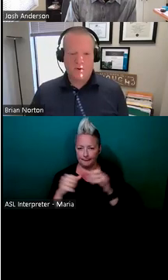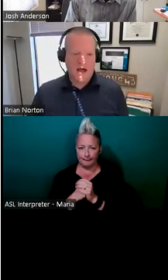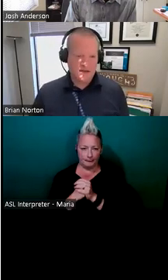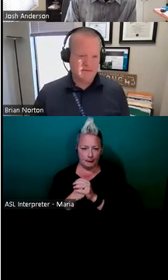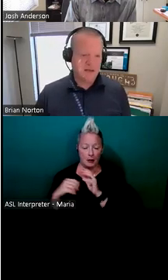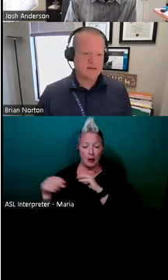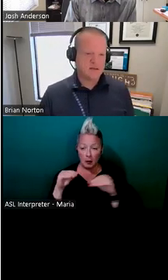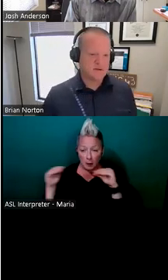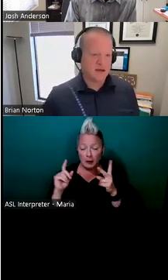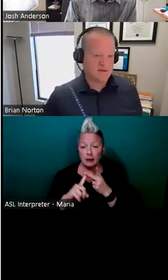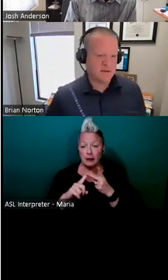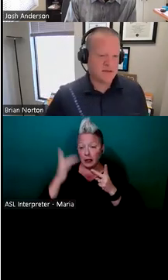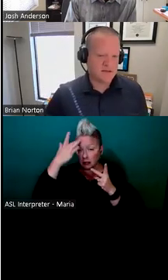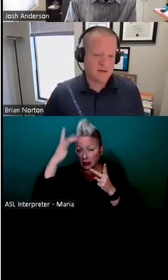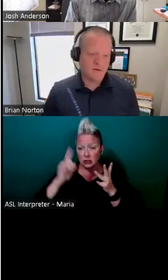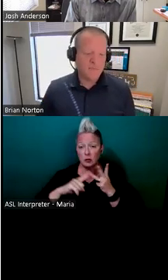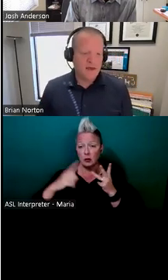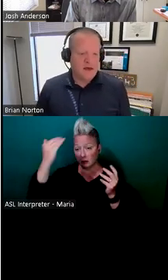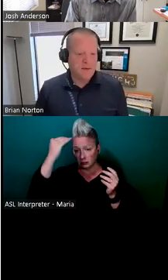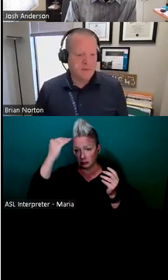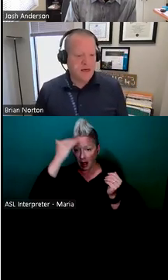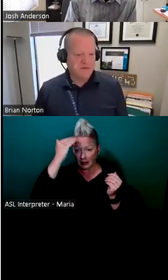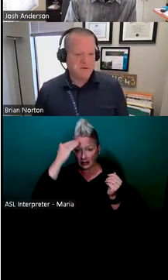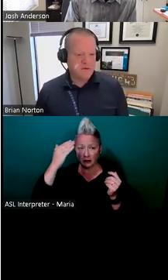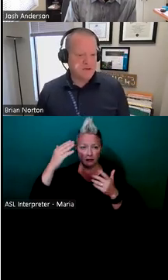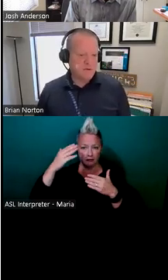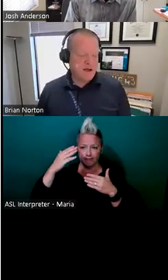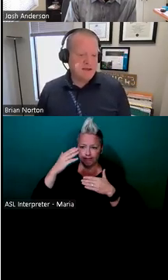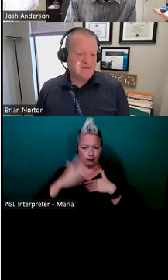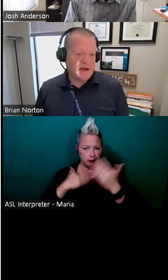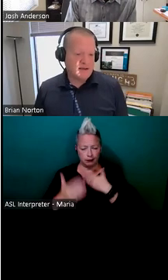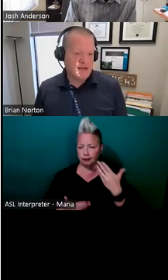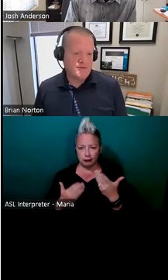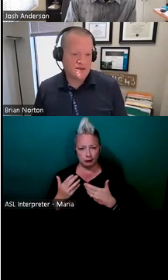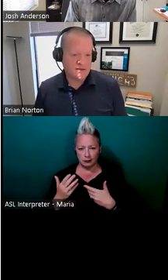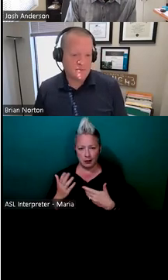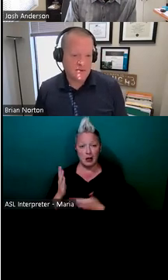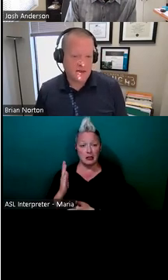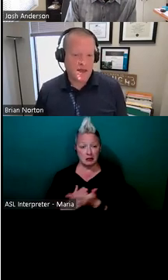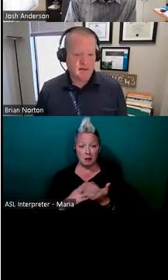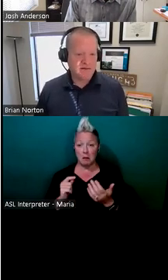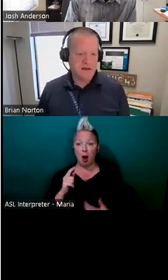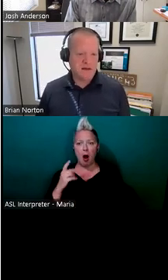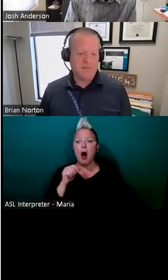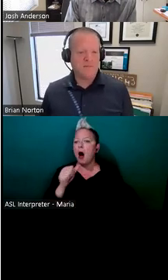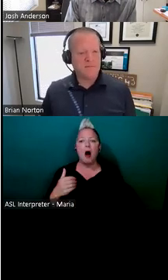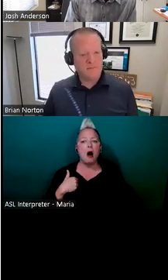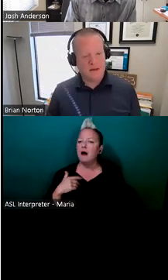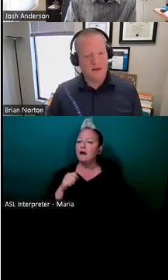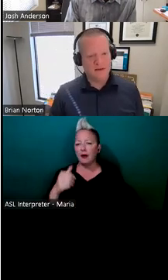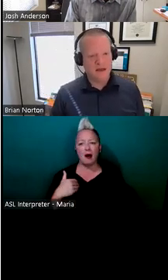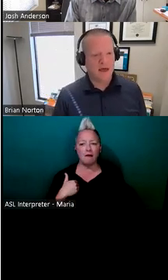intellectual, cognitive needs, and those kinds of things. And so, um, a lot of folks just don't identify as having a disability yet, um,